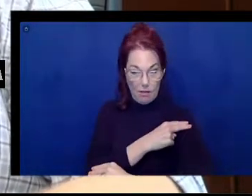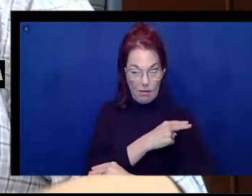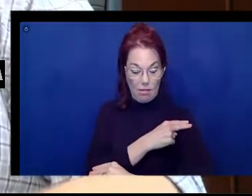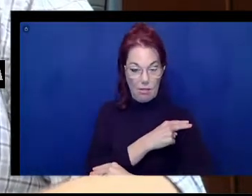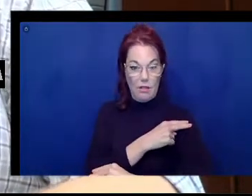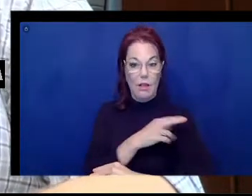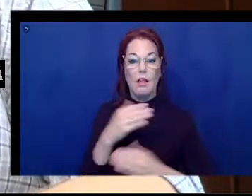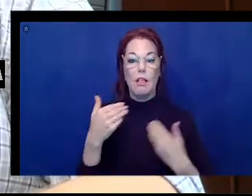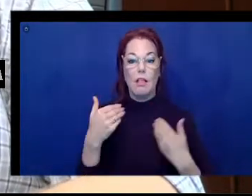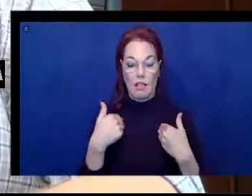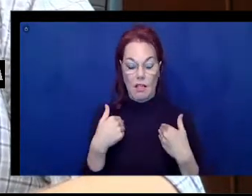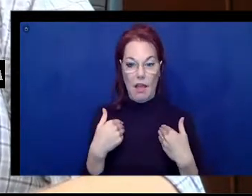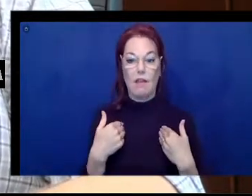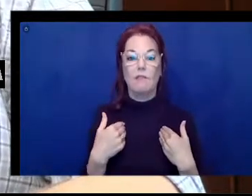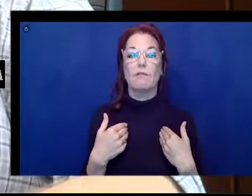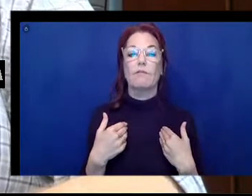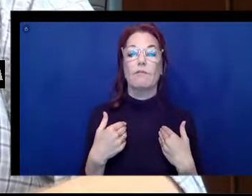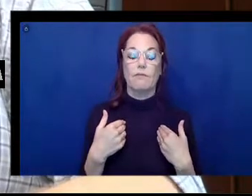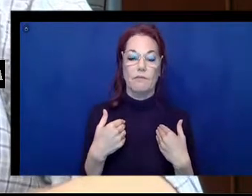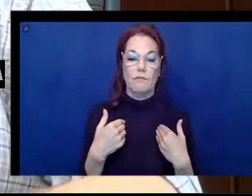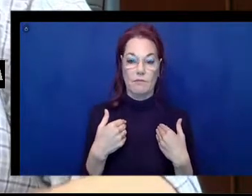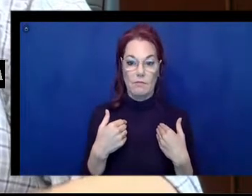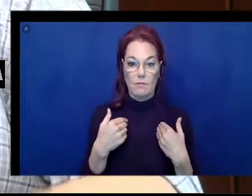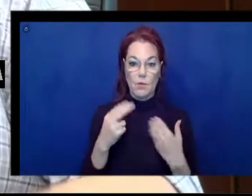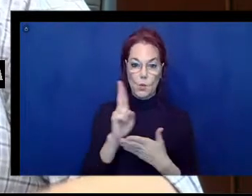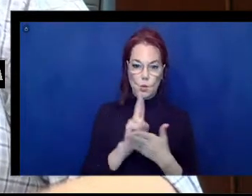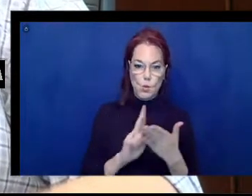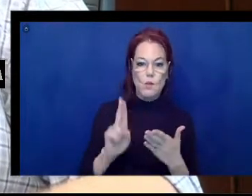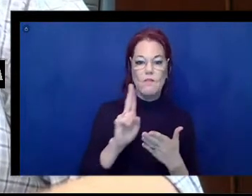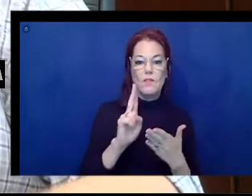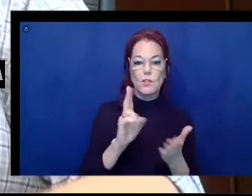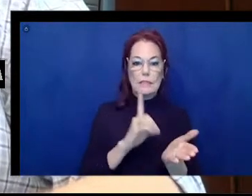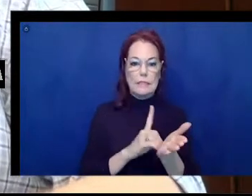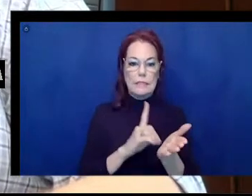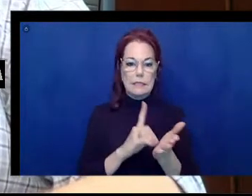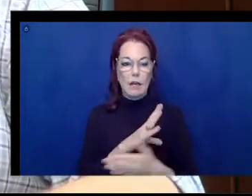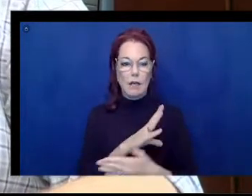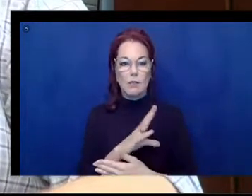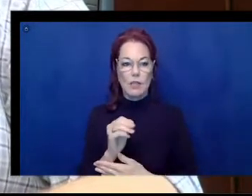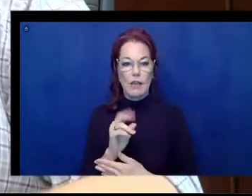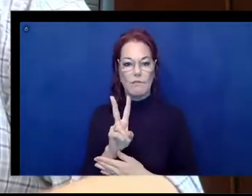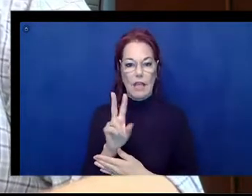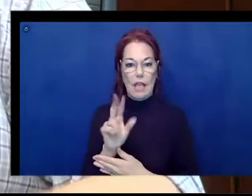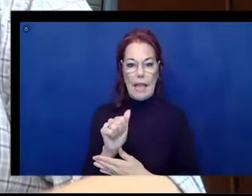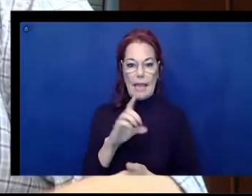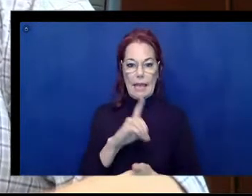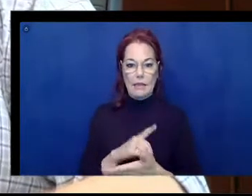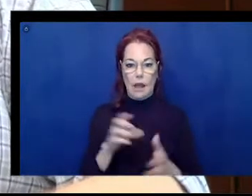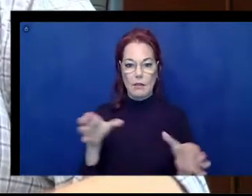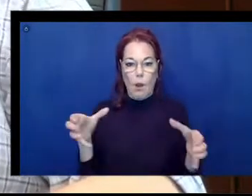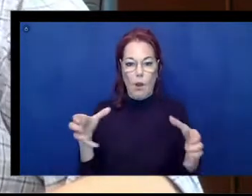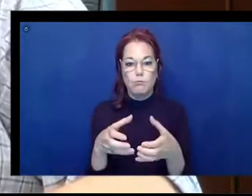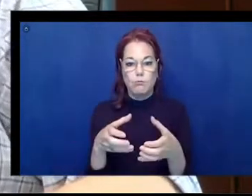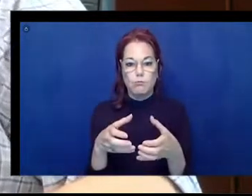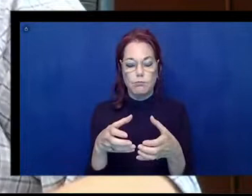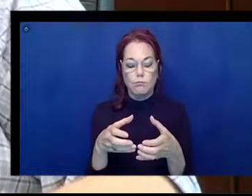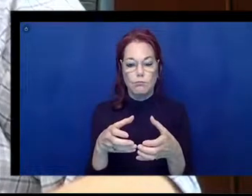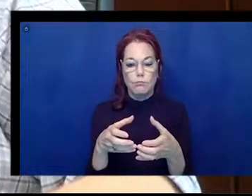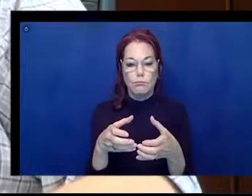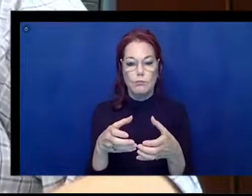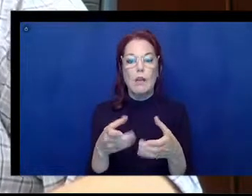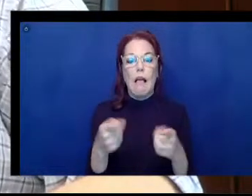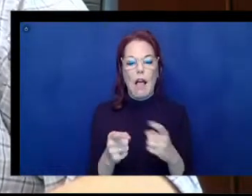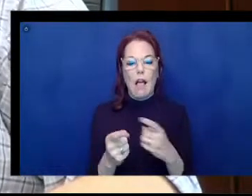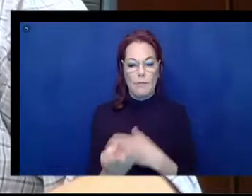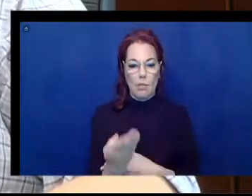MUSC doctors that all get together when you have your, they have their meeting in the morning.